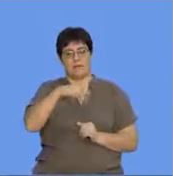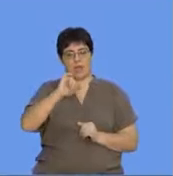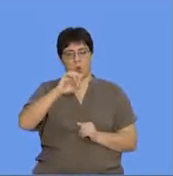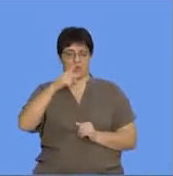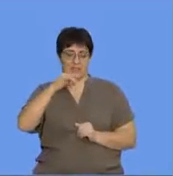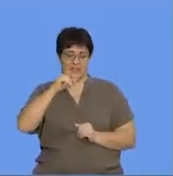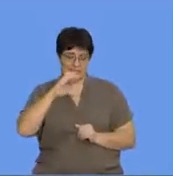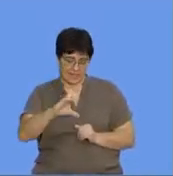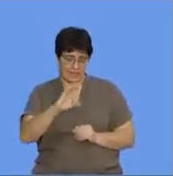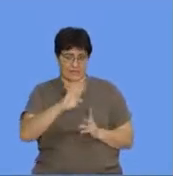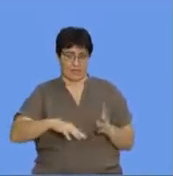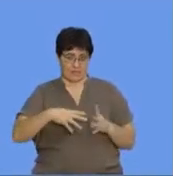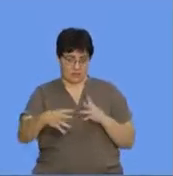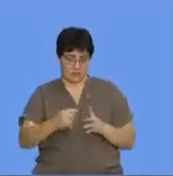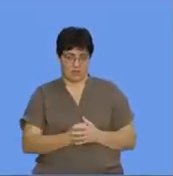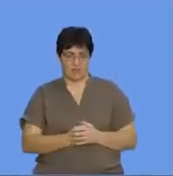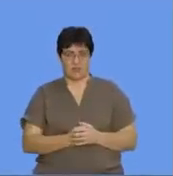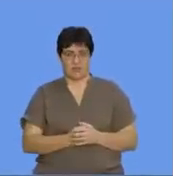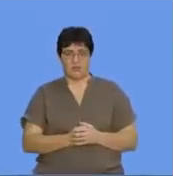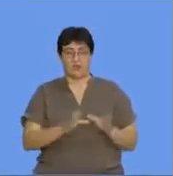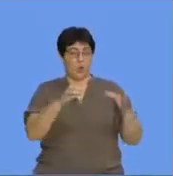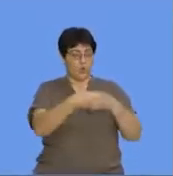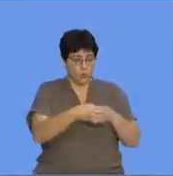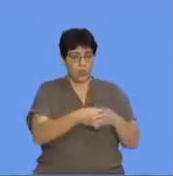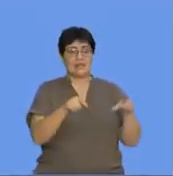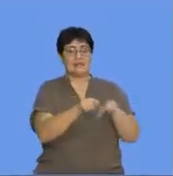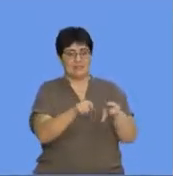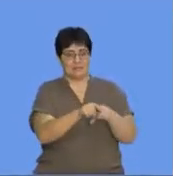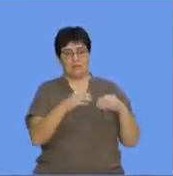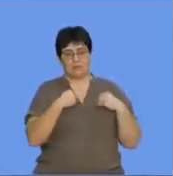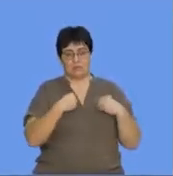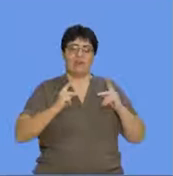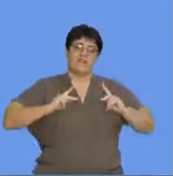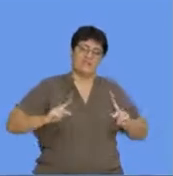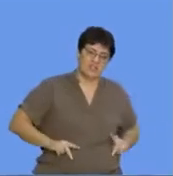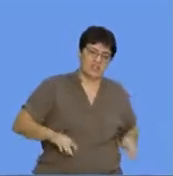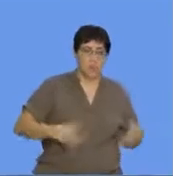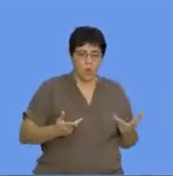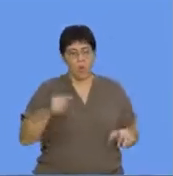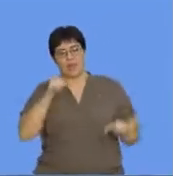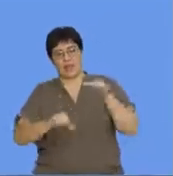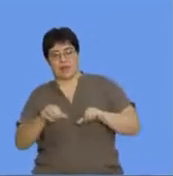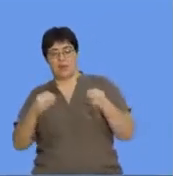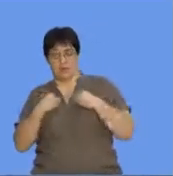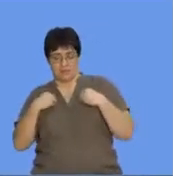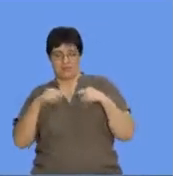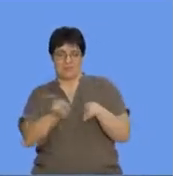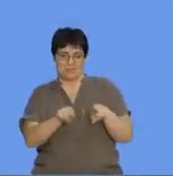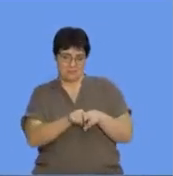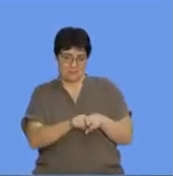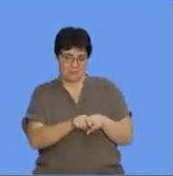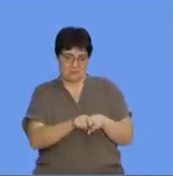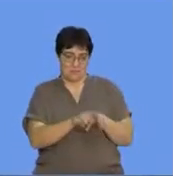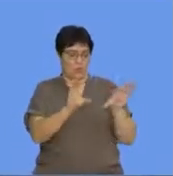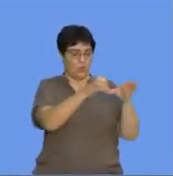similar properties. And it can be physical or chemical properties. But our attention for now